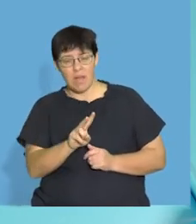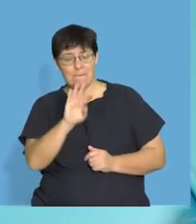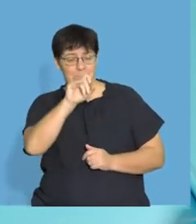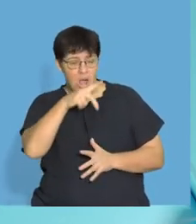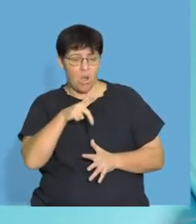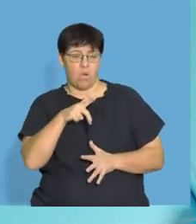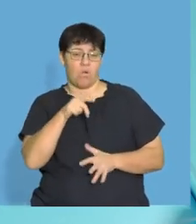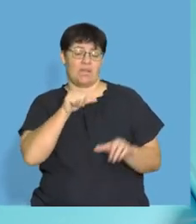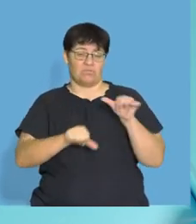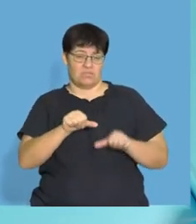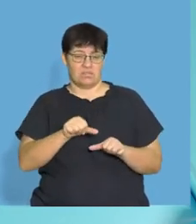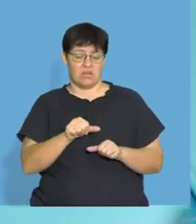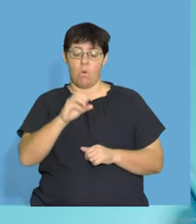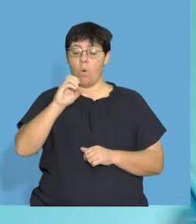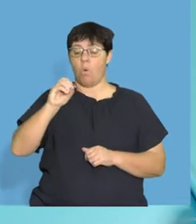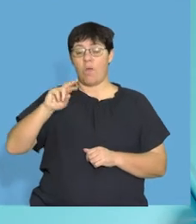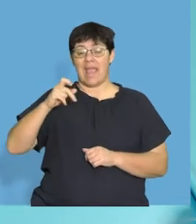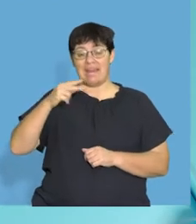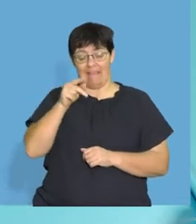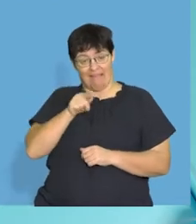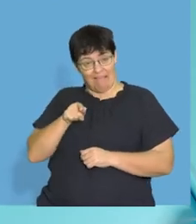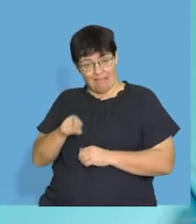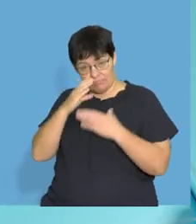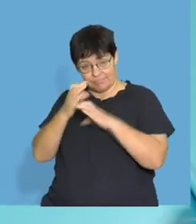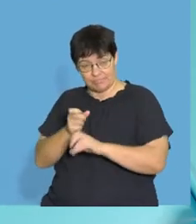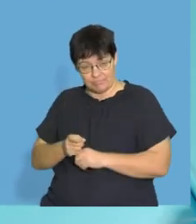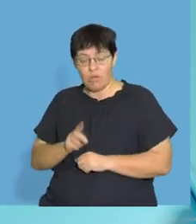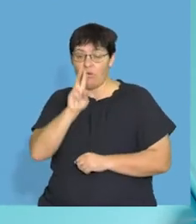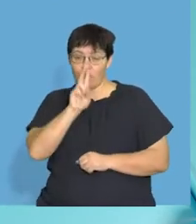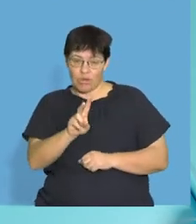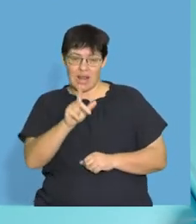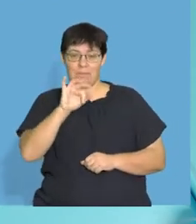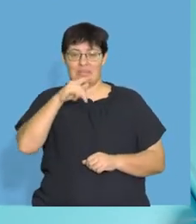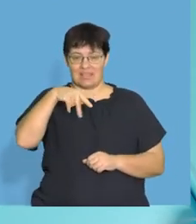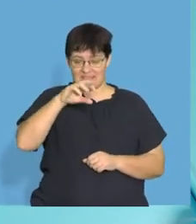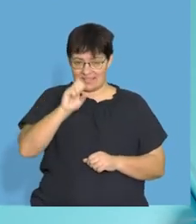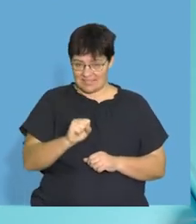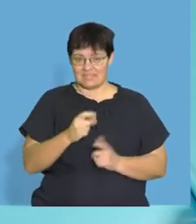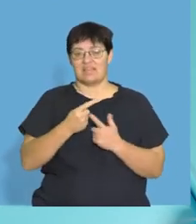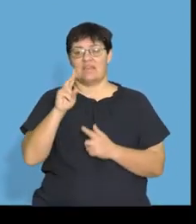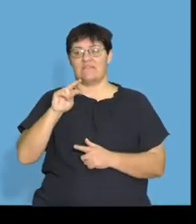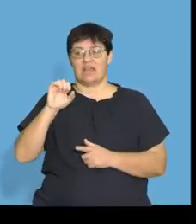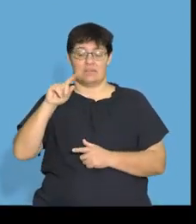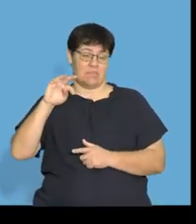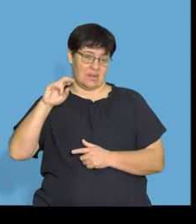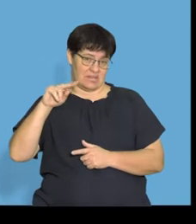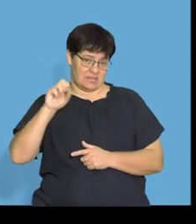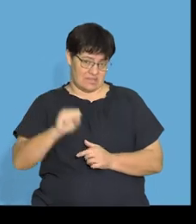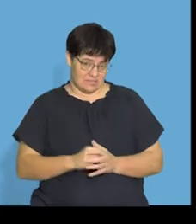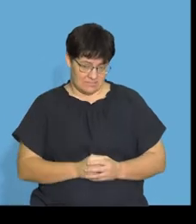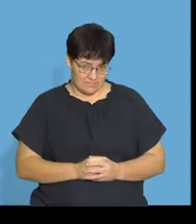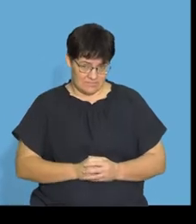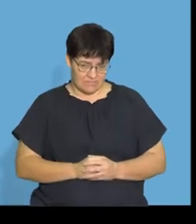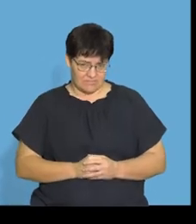organic compounds. And today we're going to look at, right, vitamins and lipids. I've put a question on the board